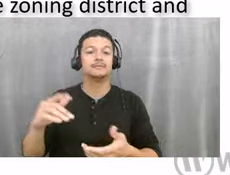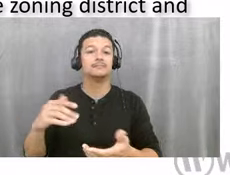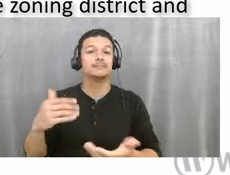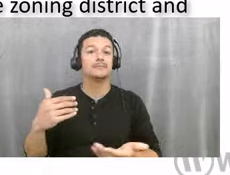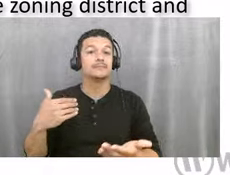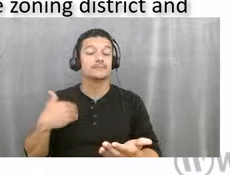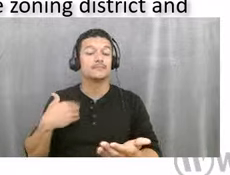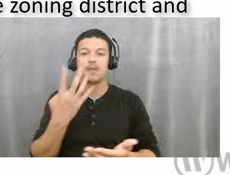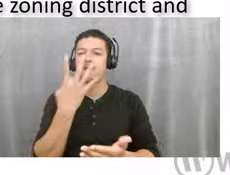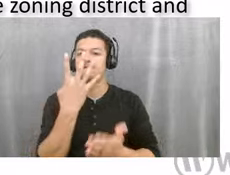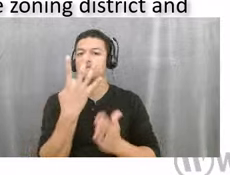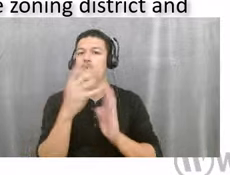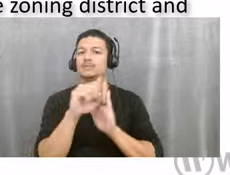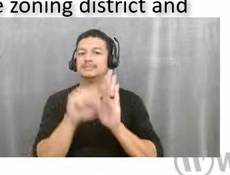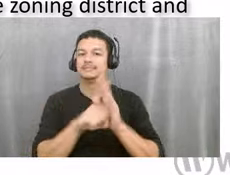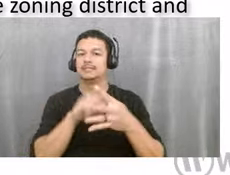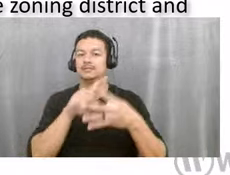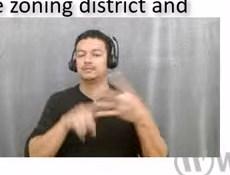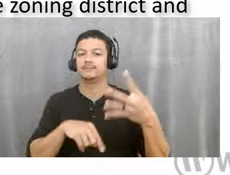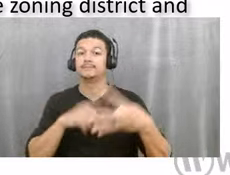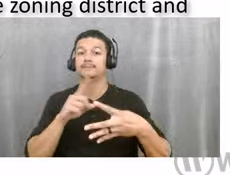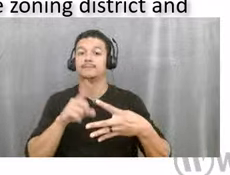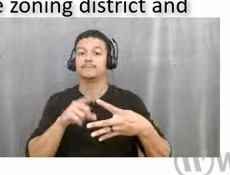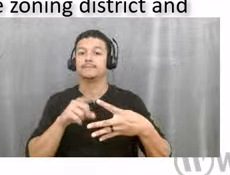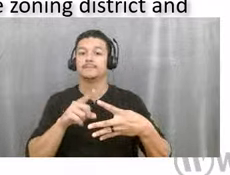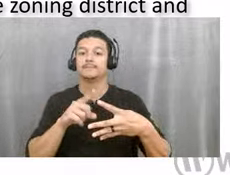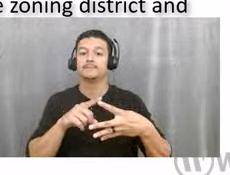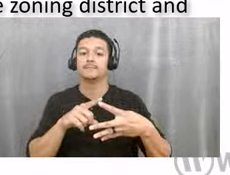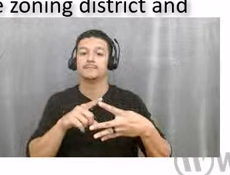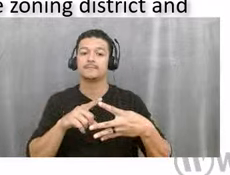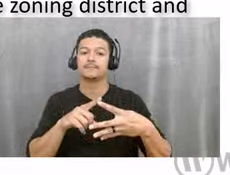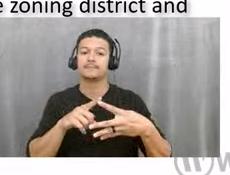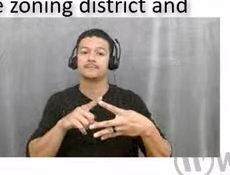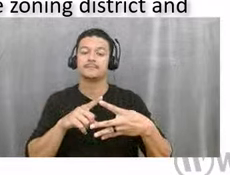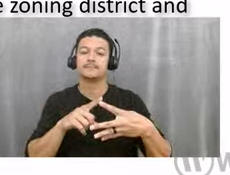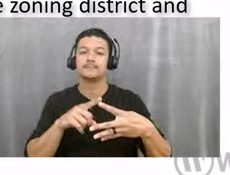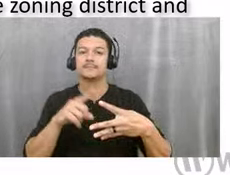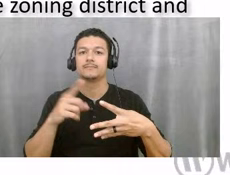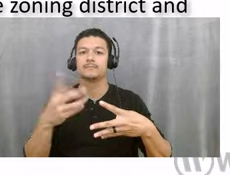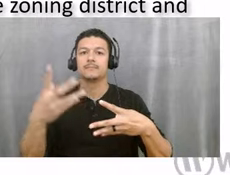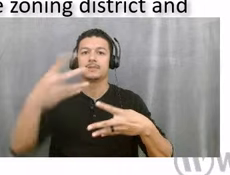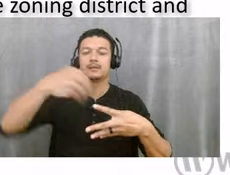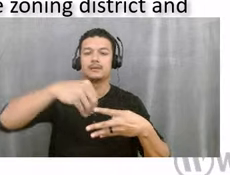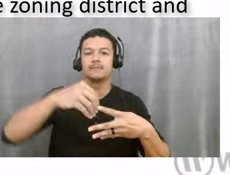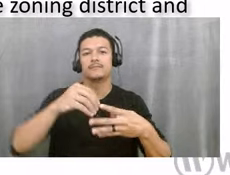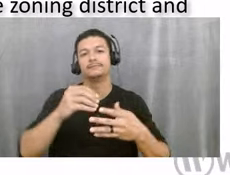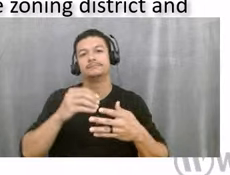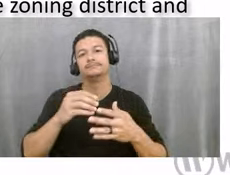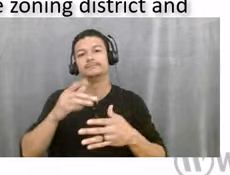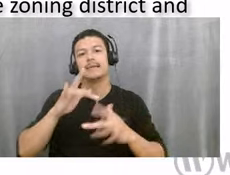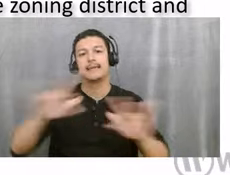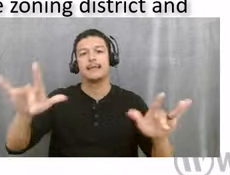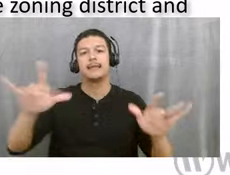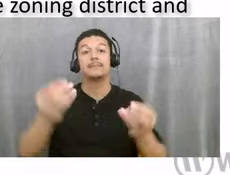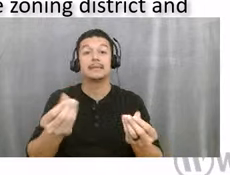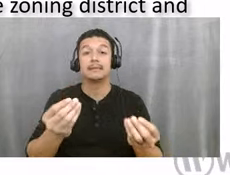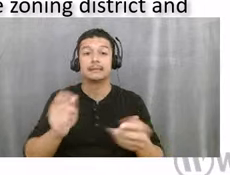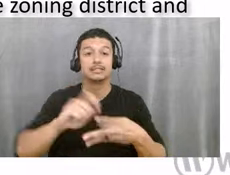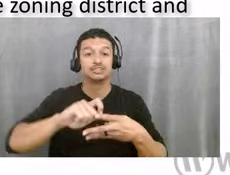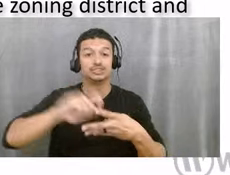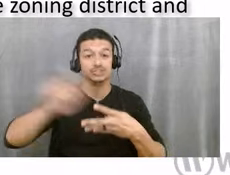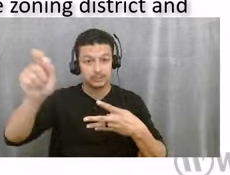in the, in the IPUD zoning. Uh, it's supposed to be an infill redevelopment of vacant land. So that's obviously, uh, checks the box here.